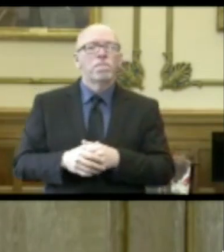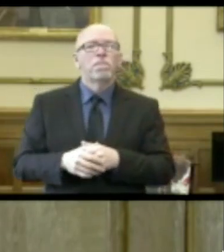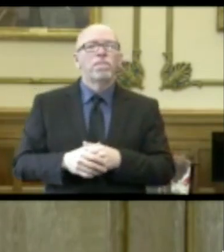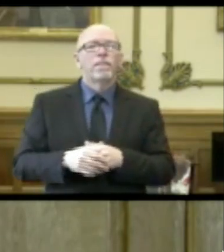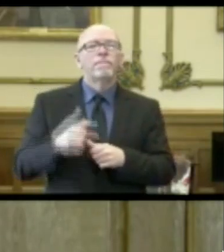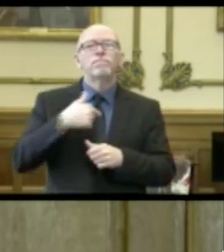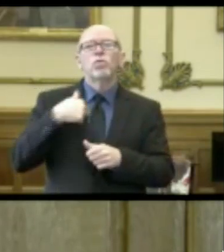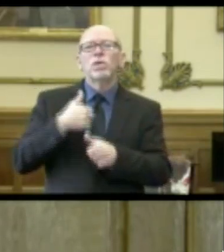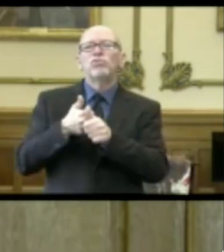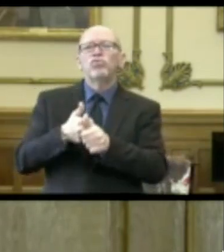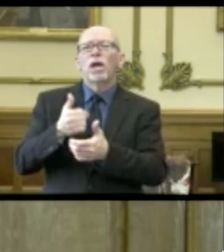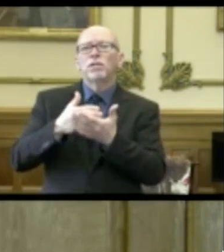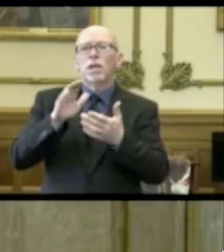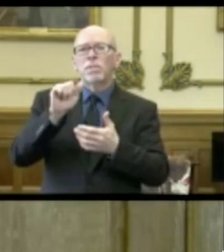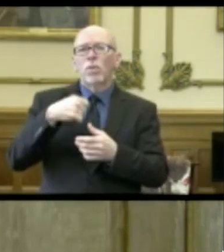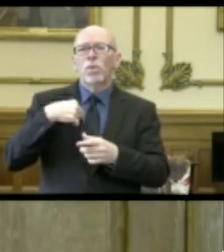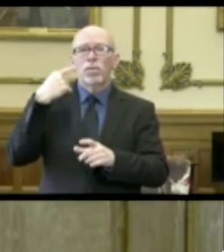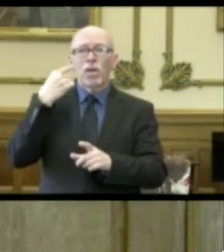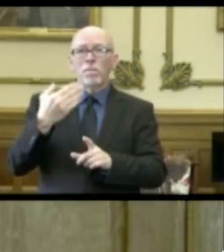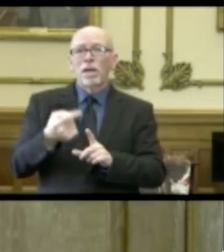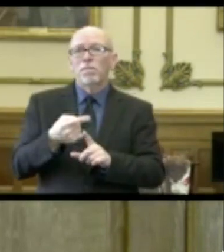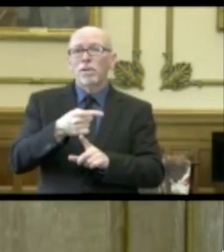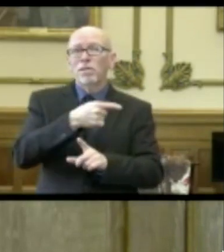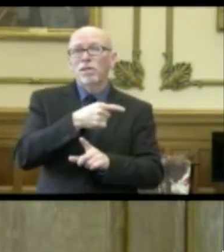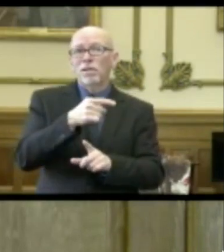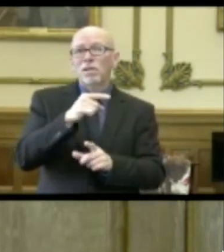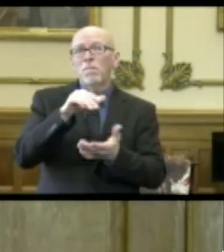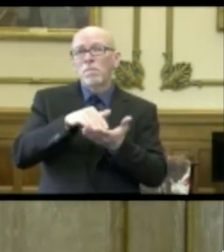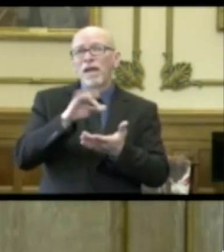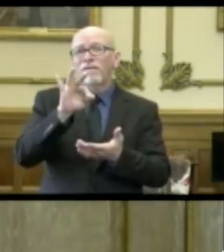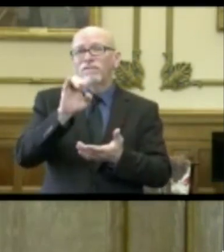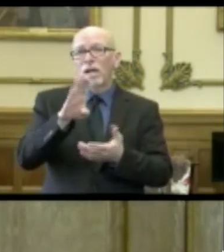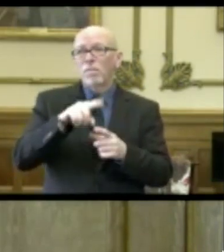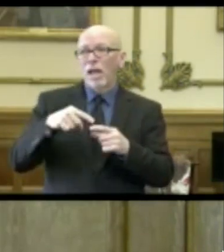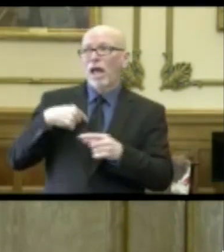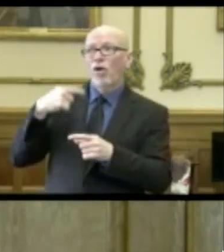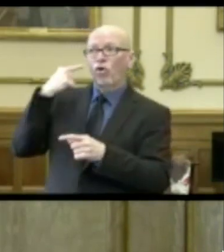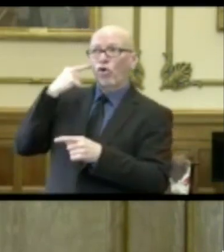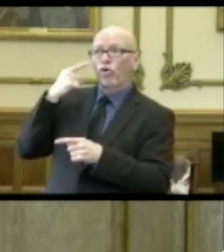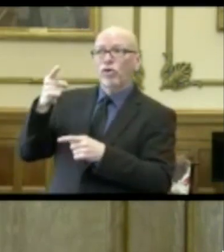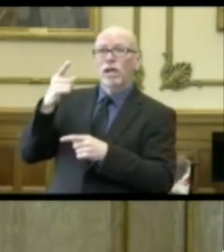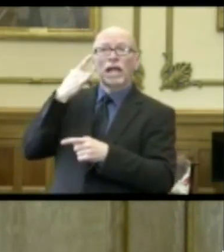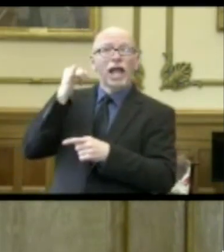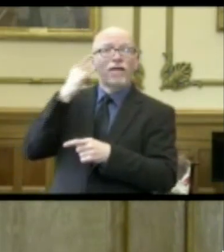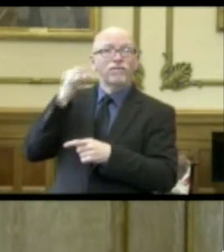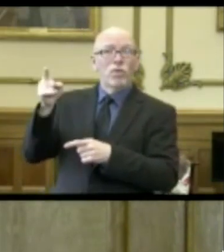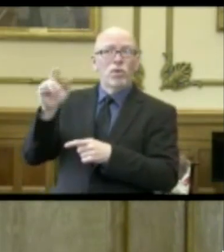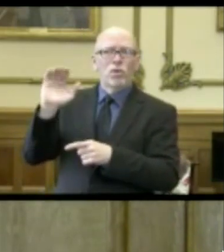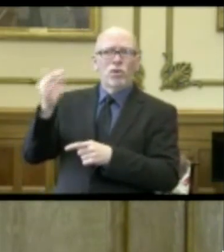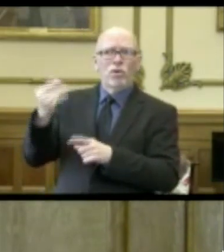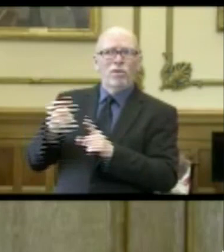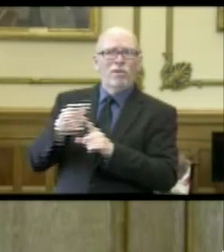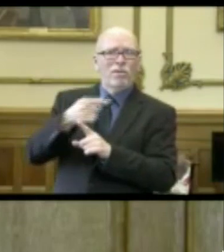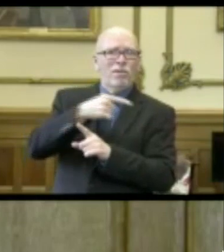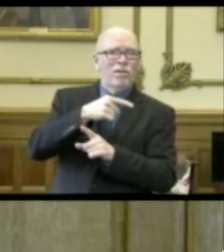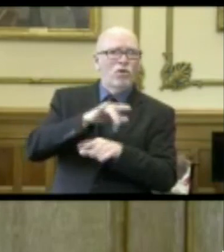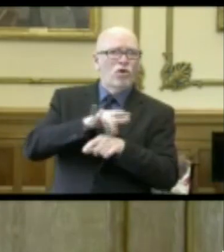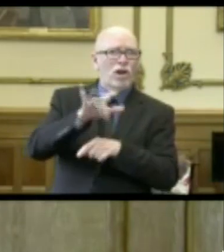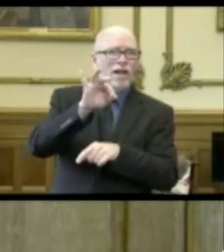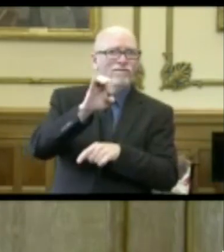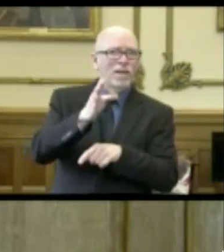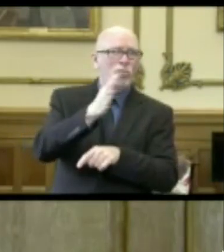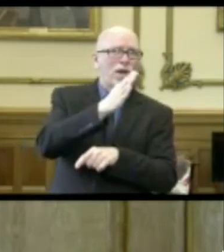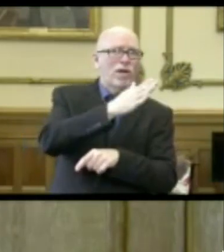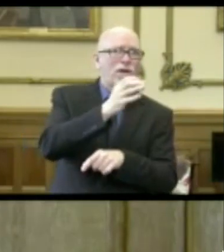cases that we thought probably went back to at least mid-February, but I heard earlier that California may have traced it back to early February even,